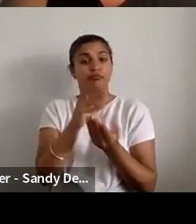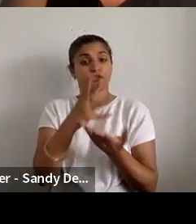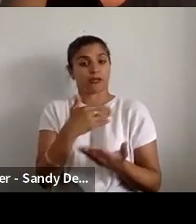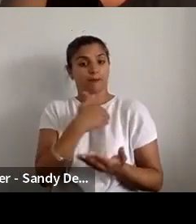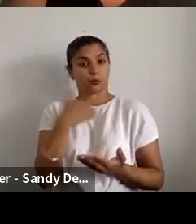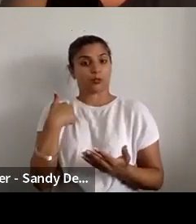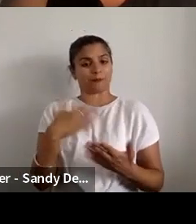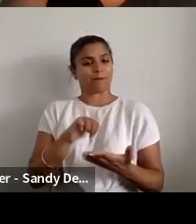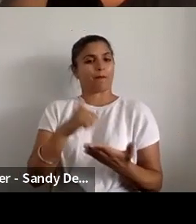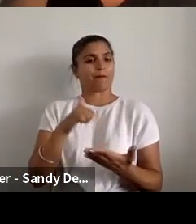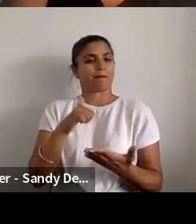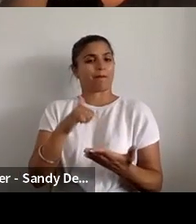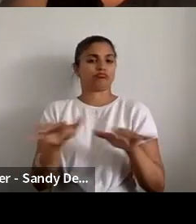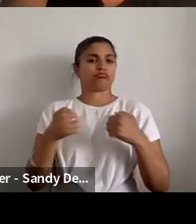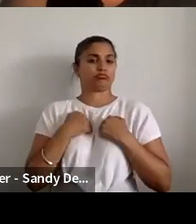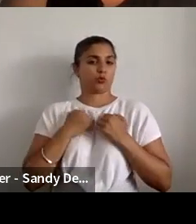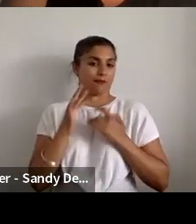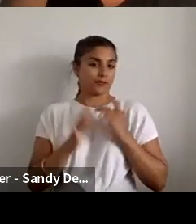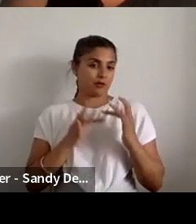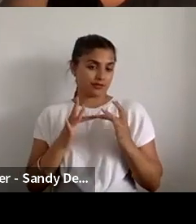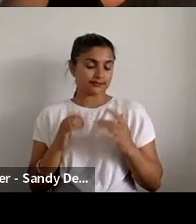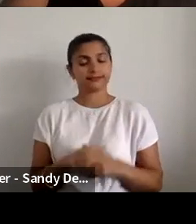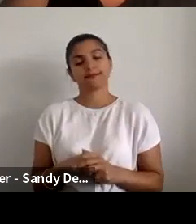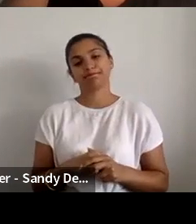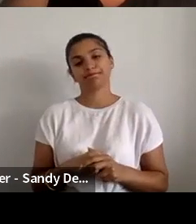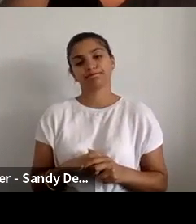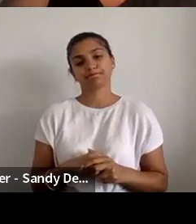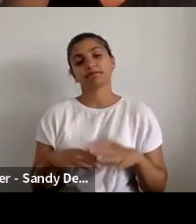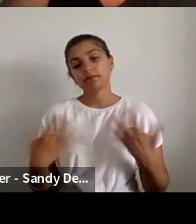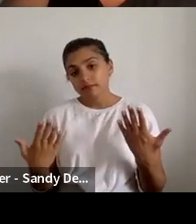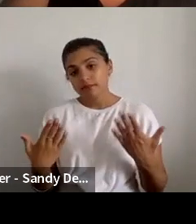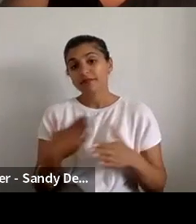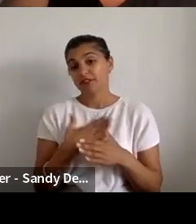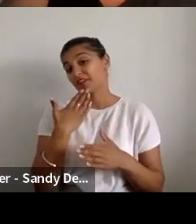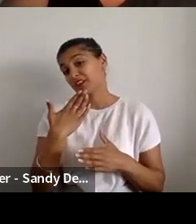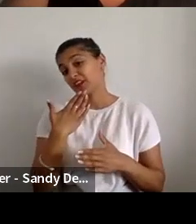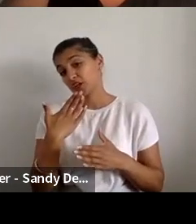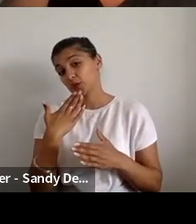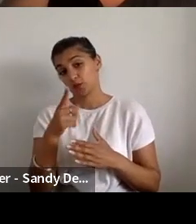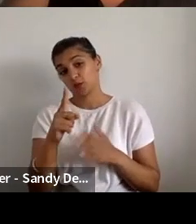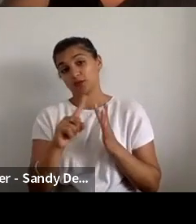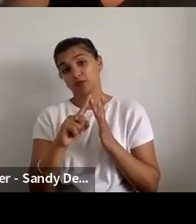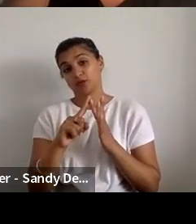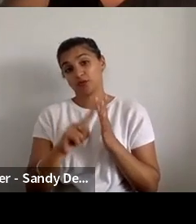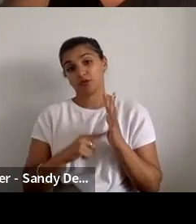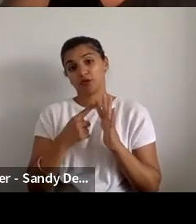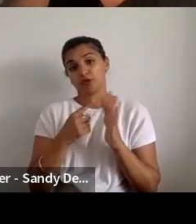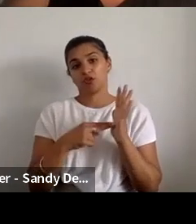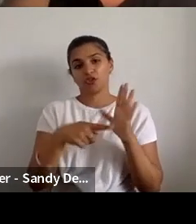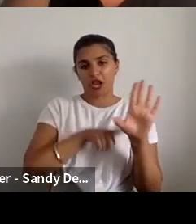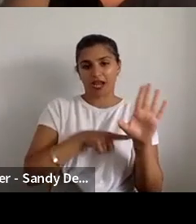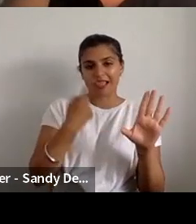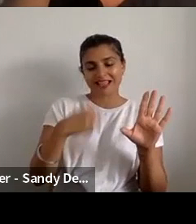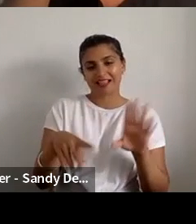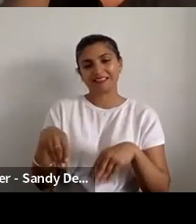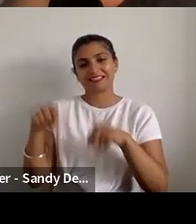And so, yeah, first, my thanks to Jenny and Sandy, a